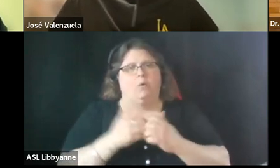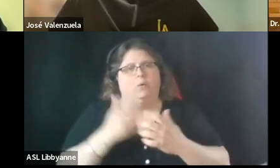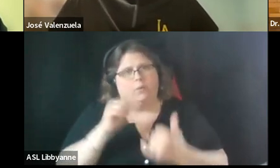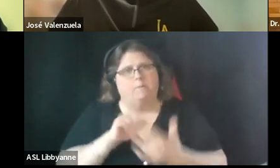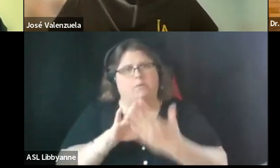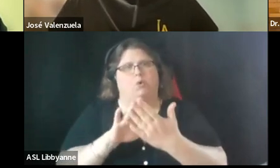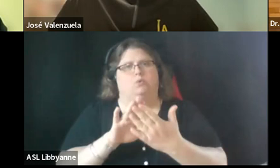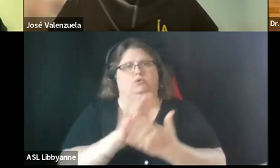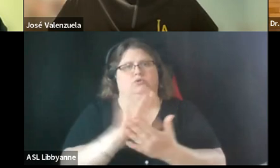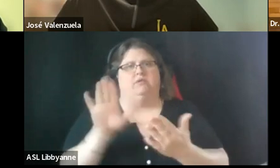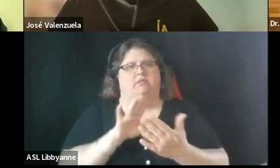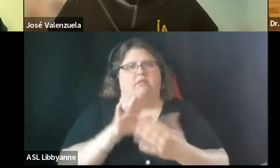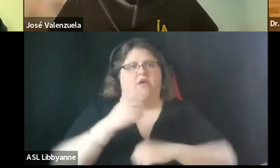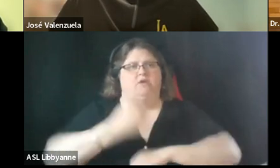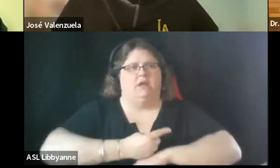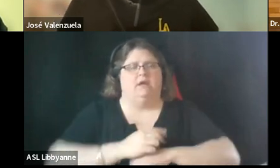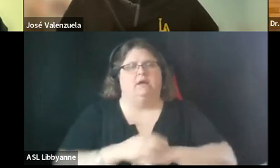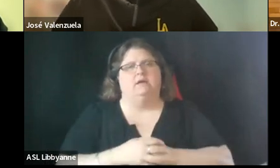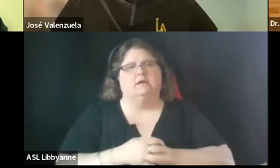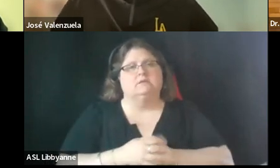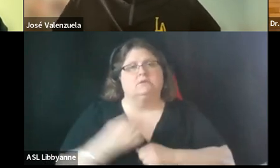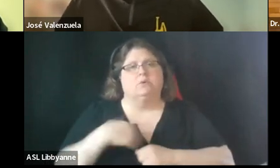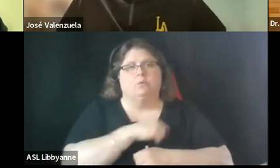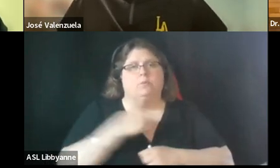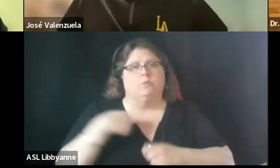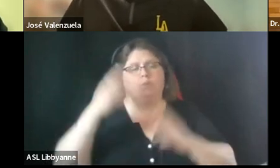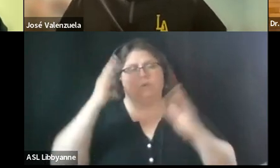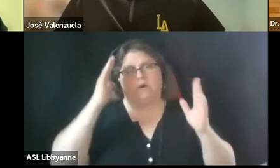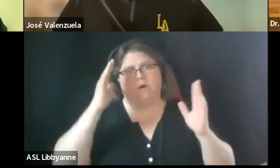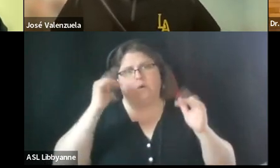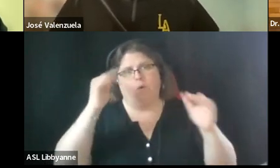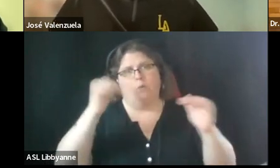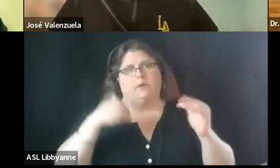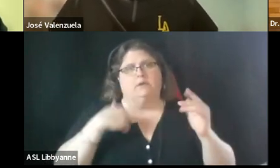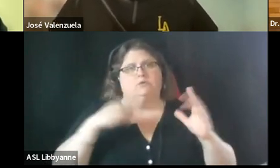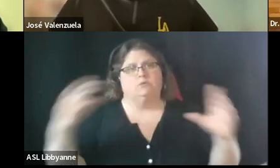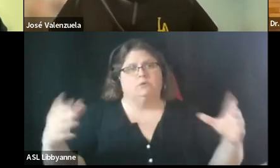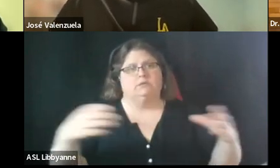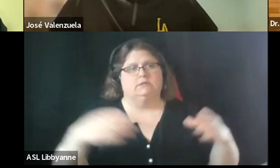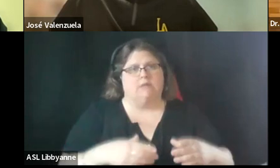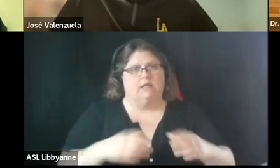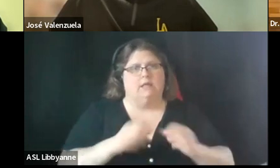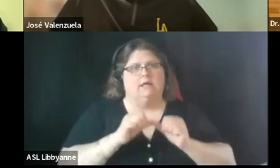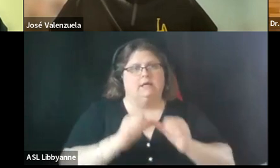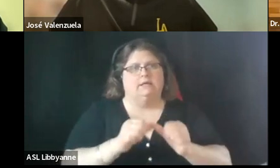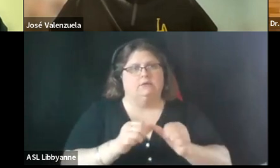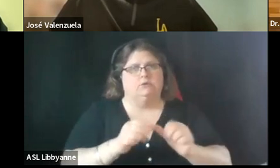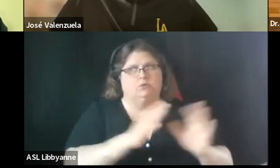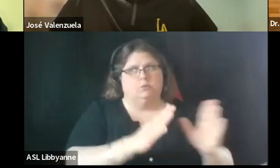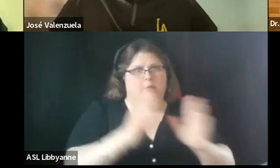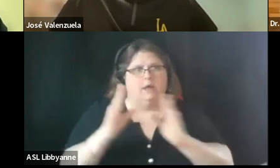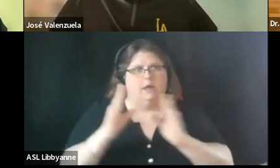days um so so so we're hoping to um to consolidate and continue to listen um